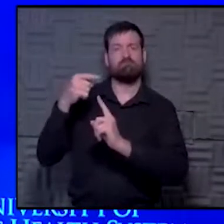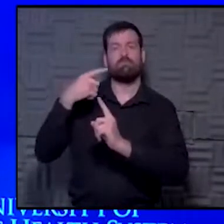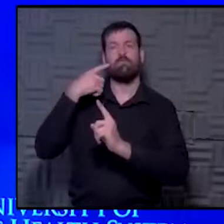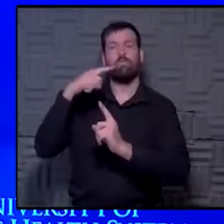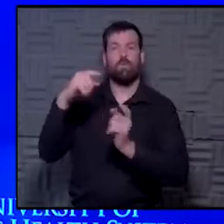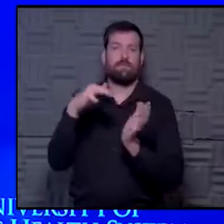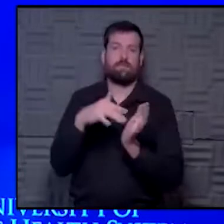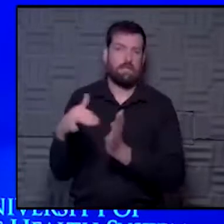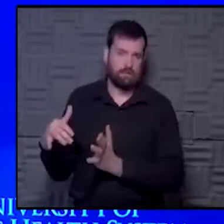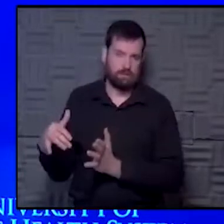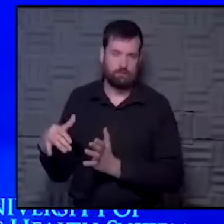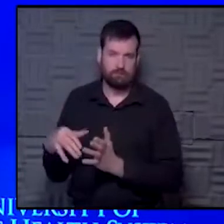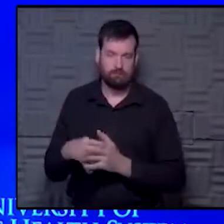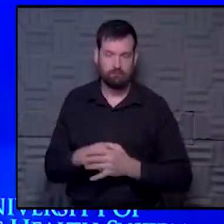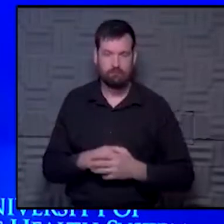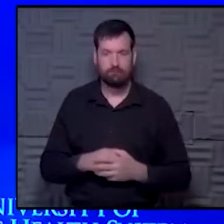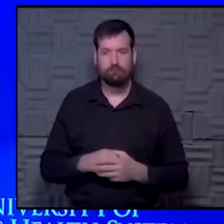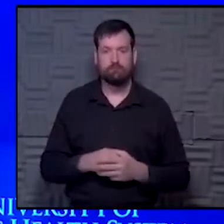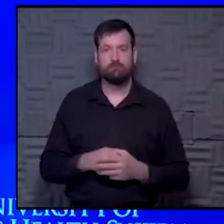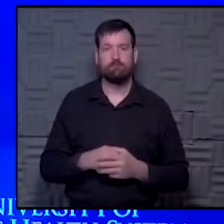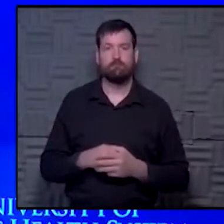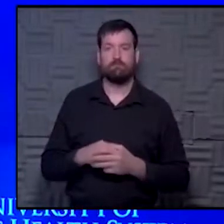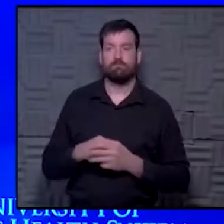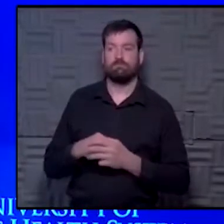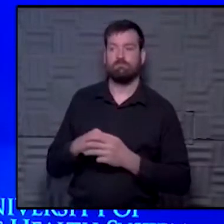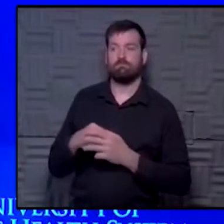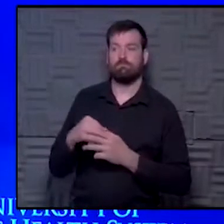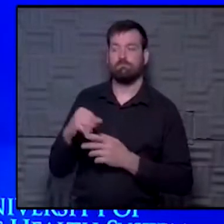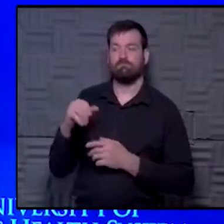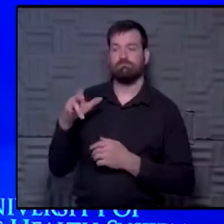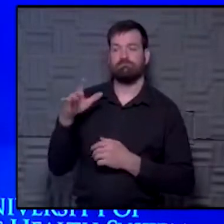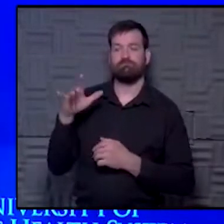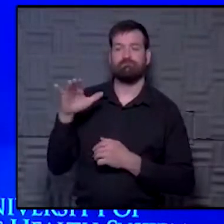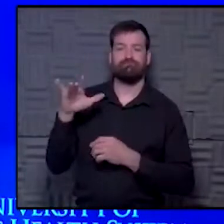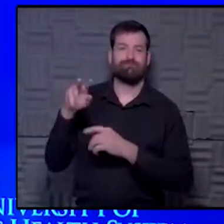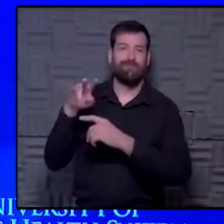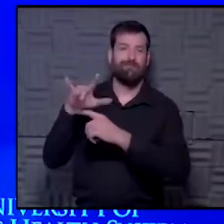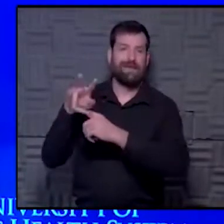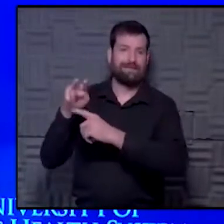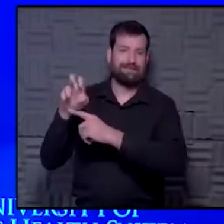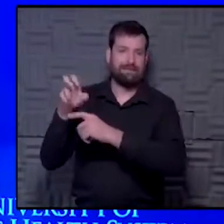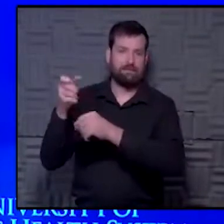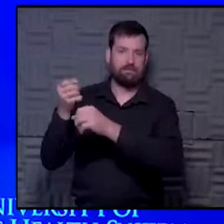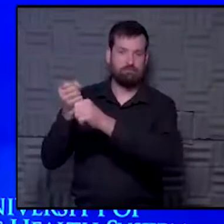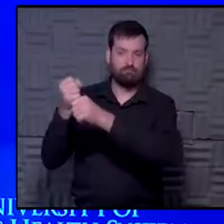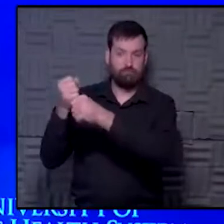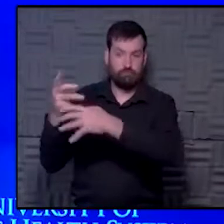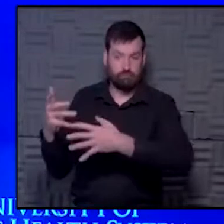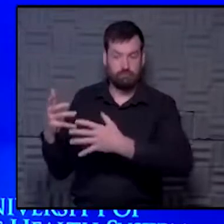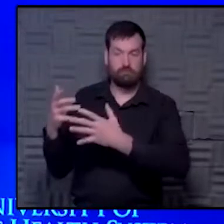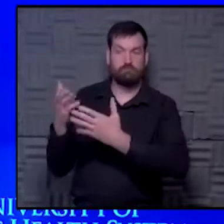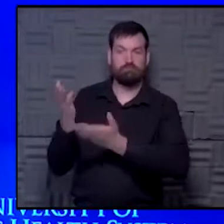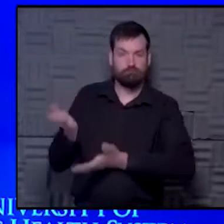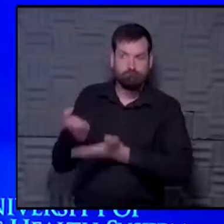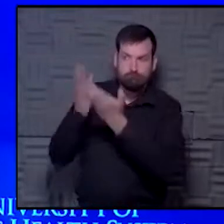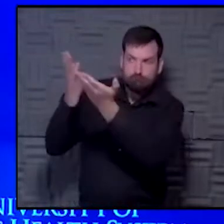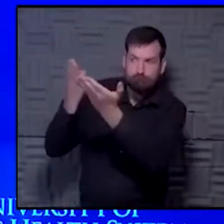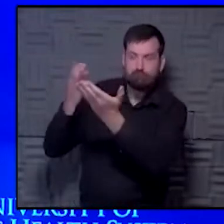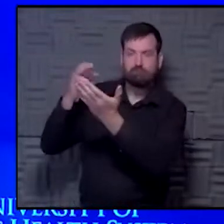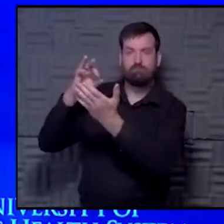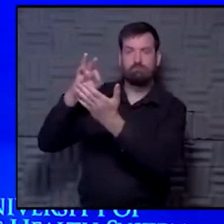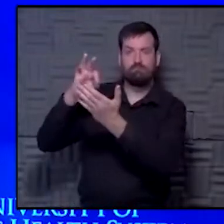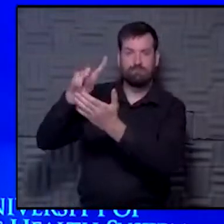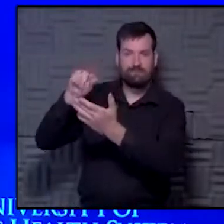that were used by the vaccine developers to seek emergency use authorization.